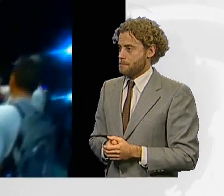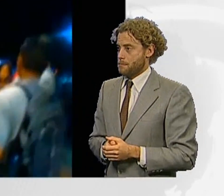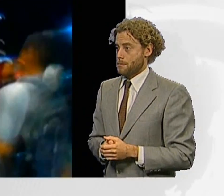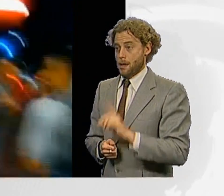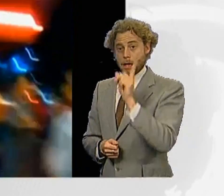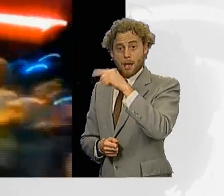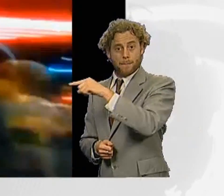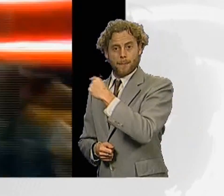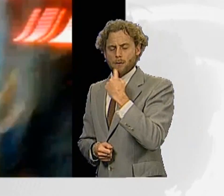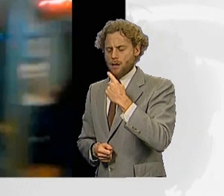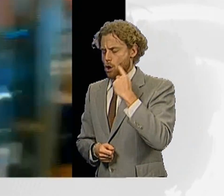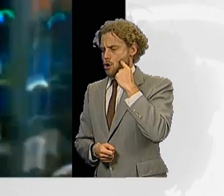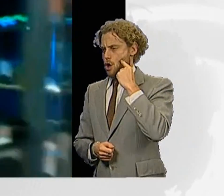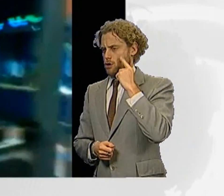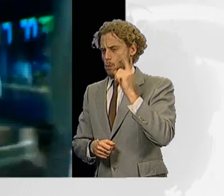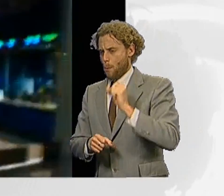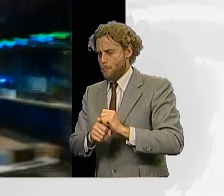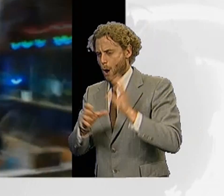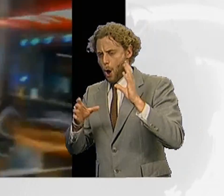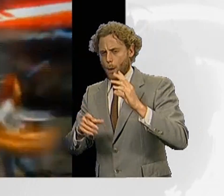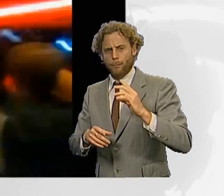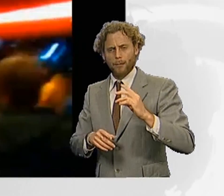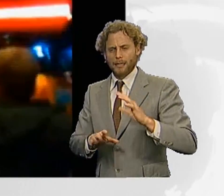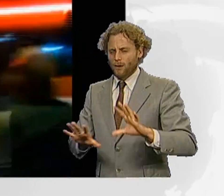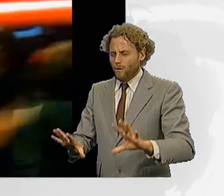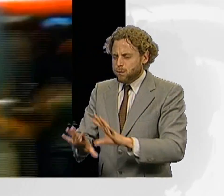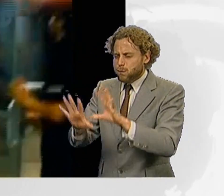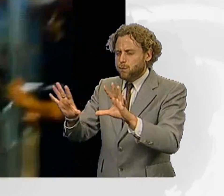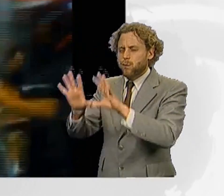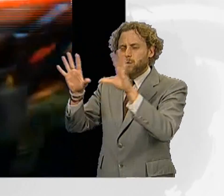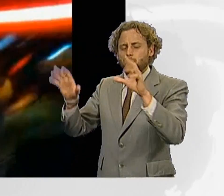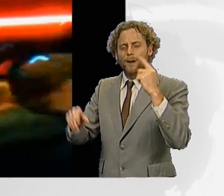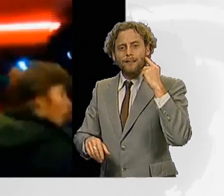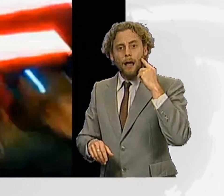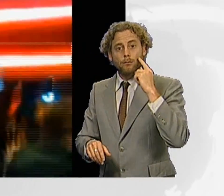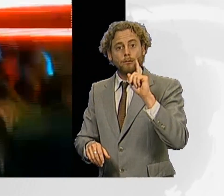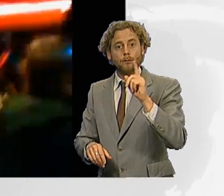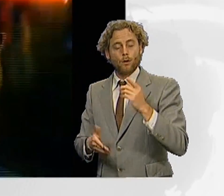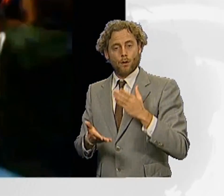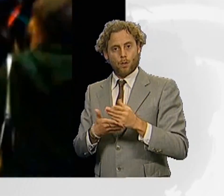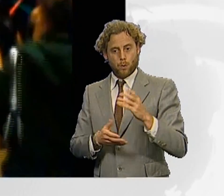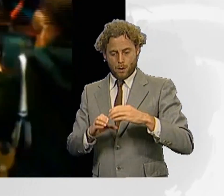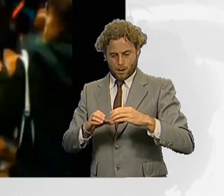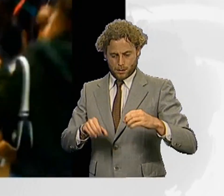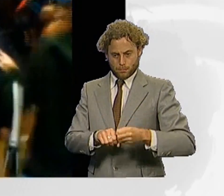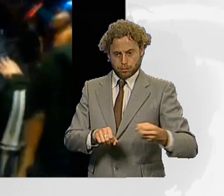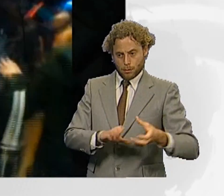Witnesses say they heard explosions and a hissing sound and a canister of gas was released.